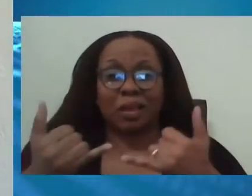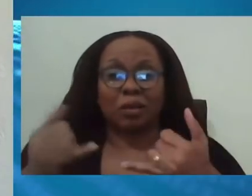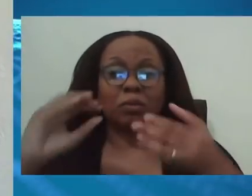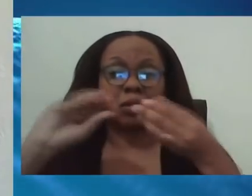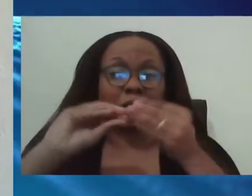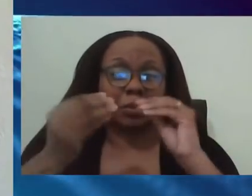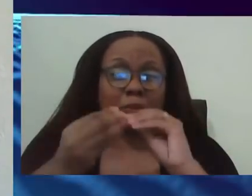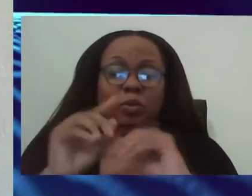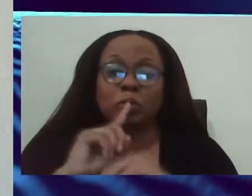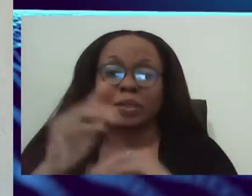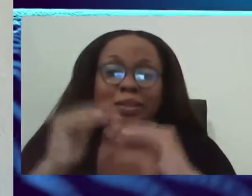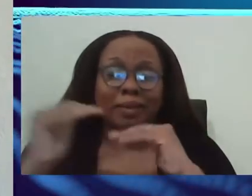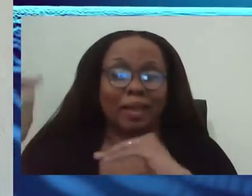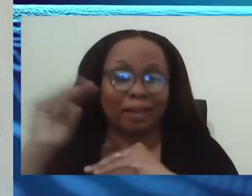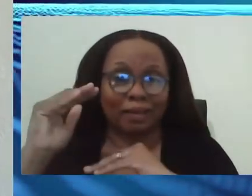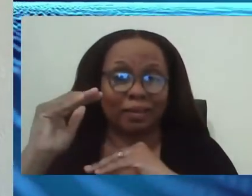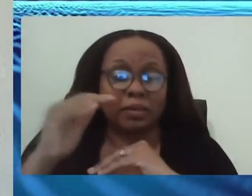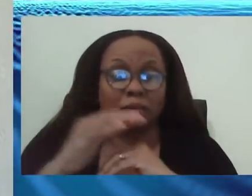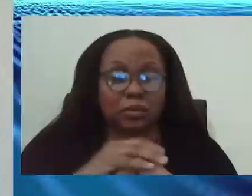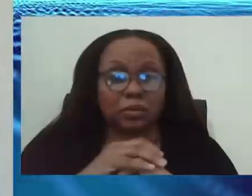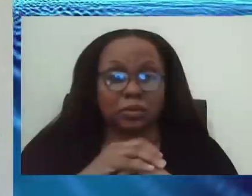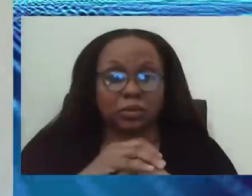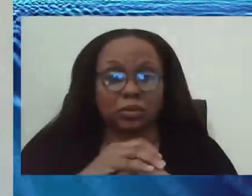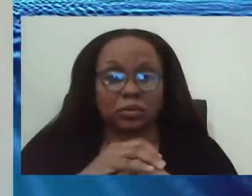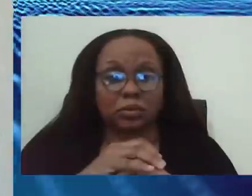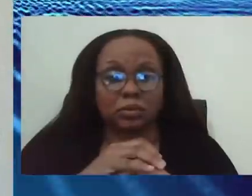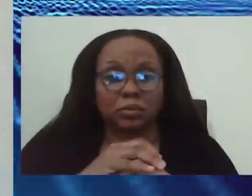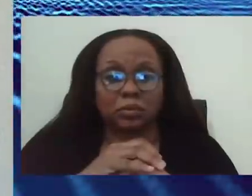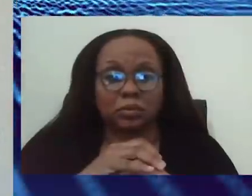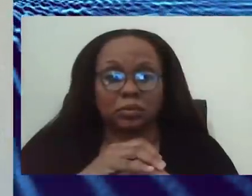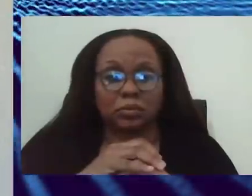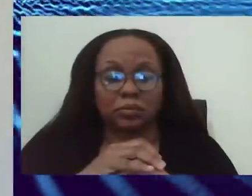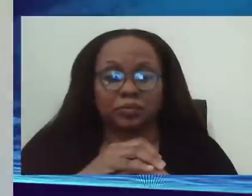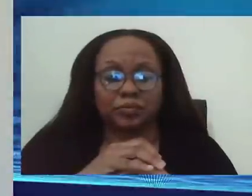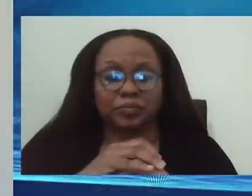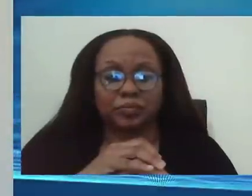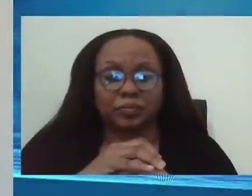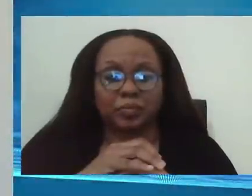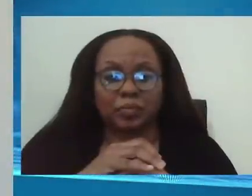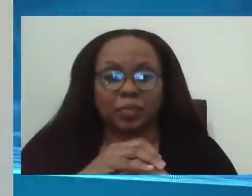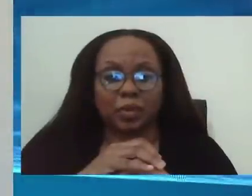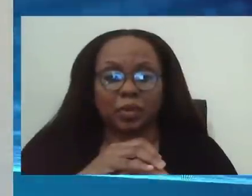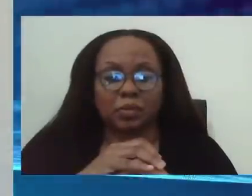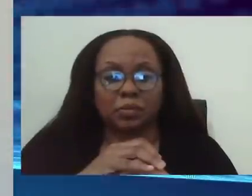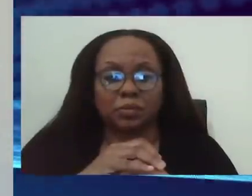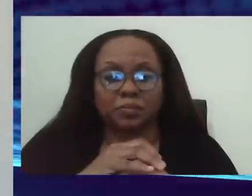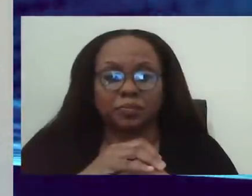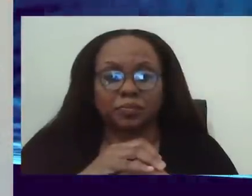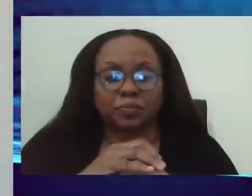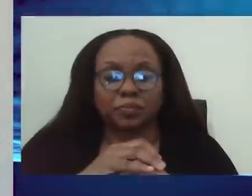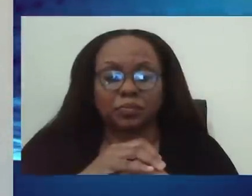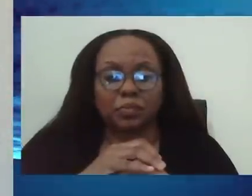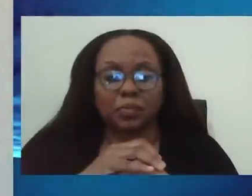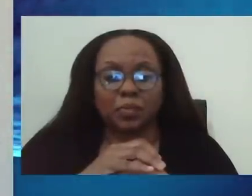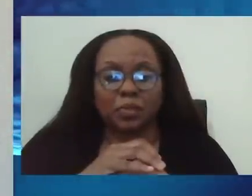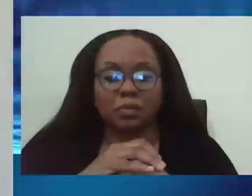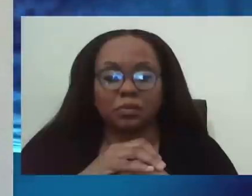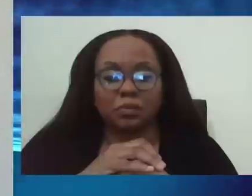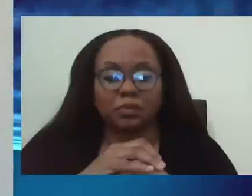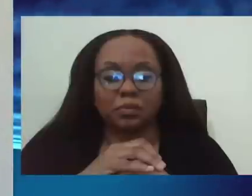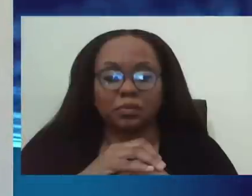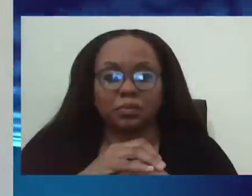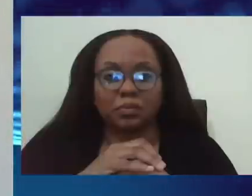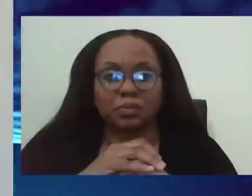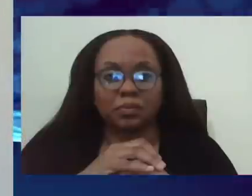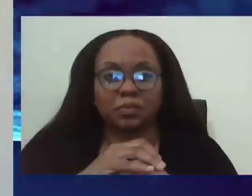what the data has shown as well is that restrictions are best in the early parts of